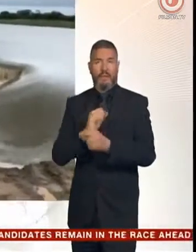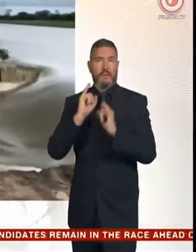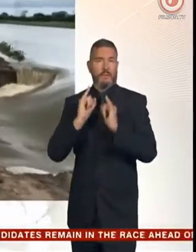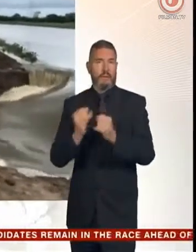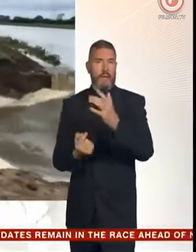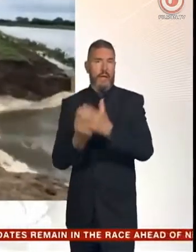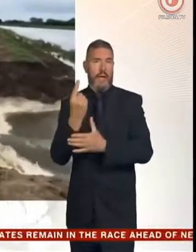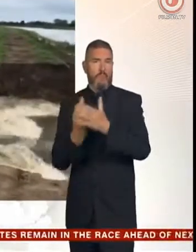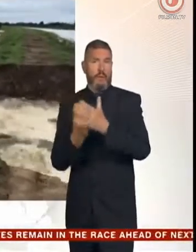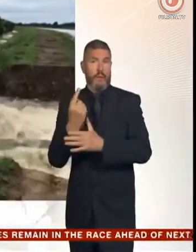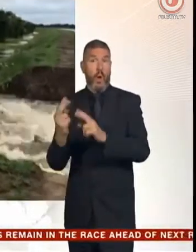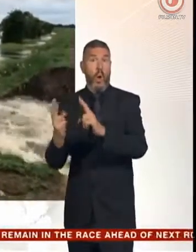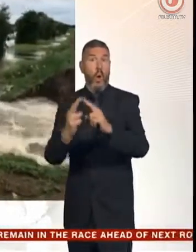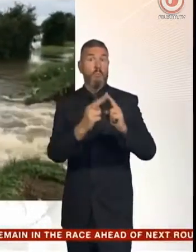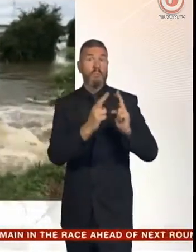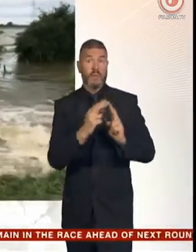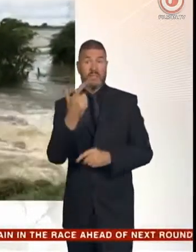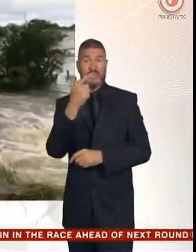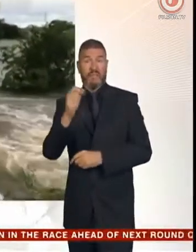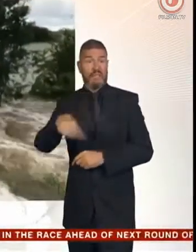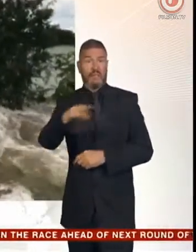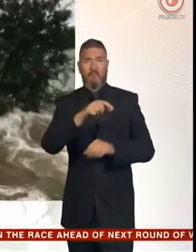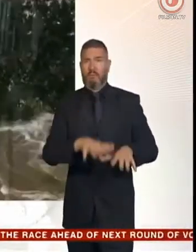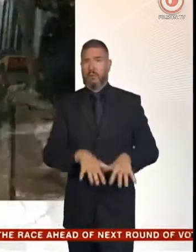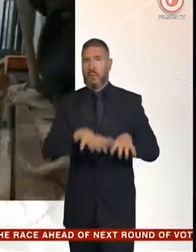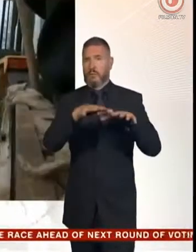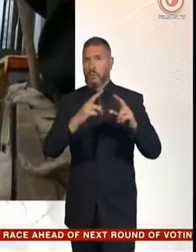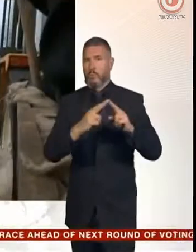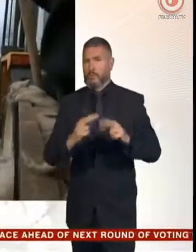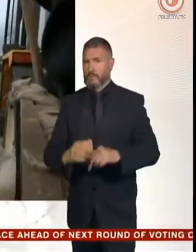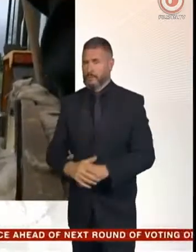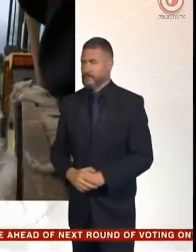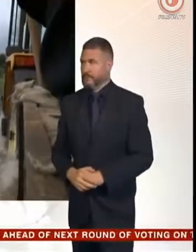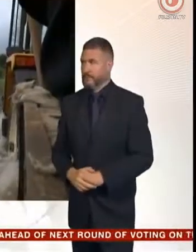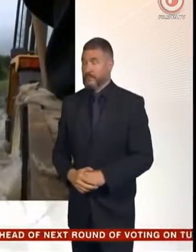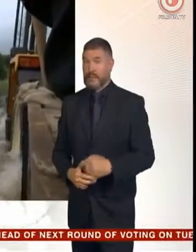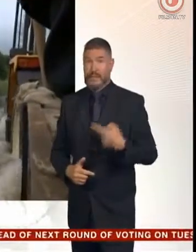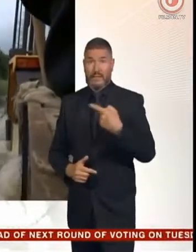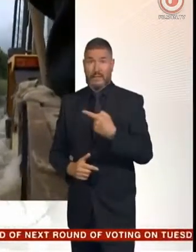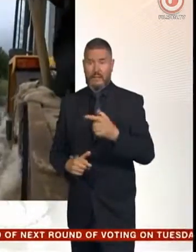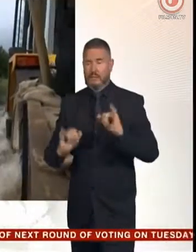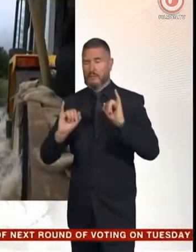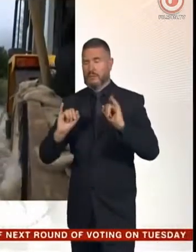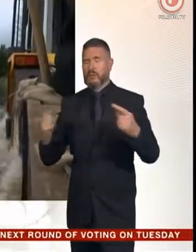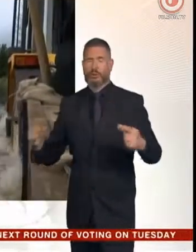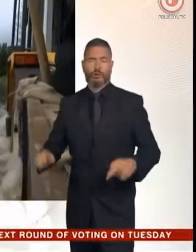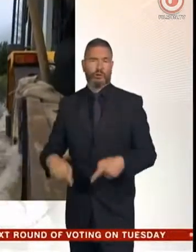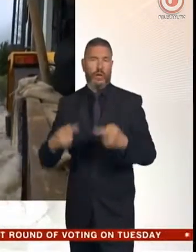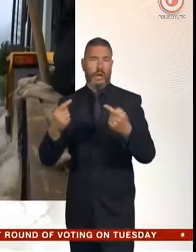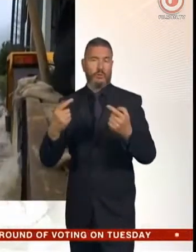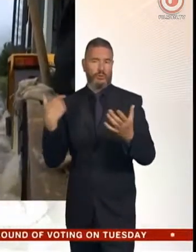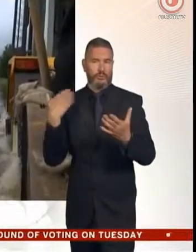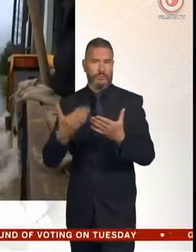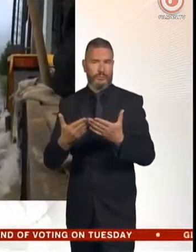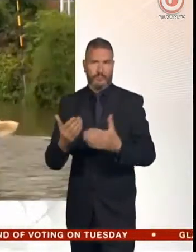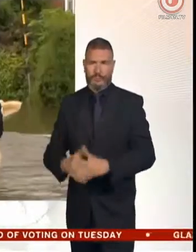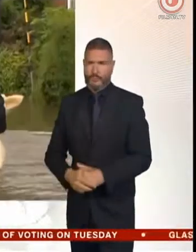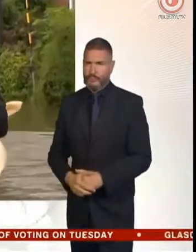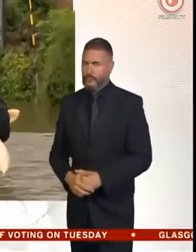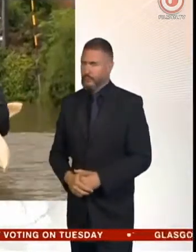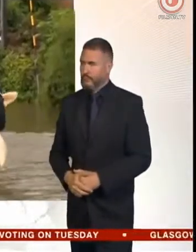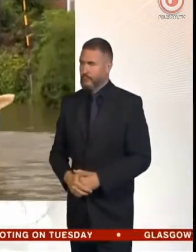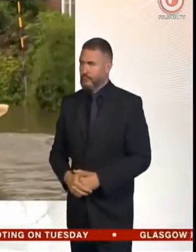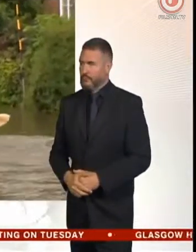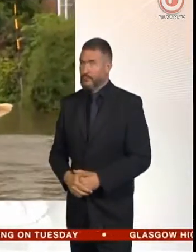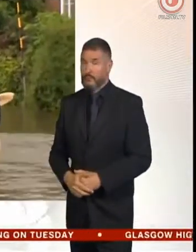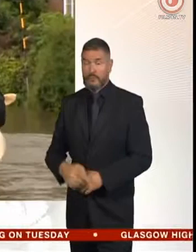to more than 70 homes, and that number could rise. Police say it's one of the most challenging emergencies that the county's ever faced. It's